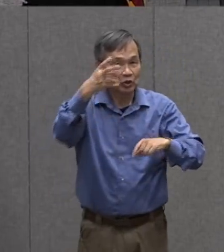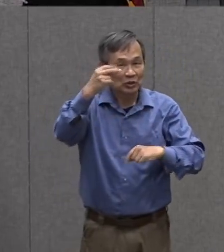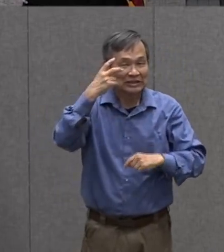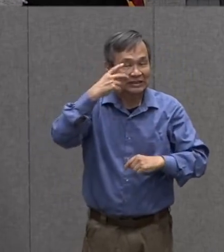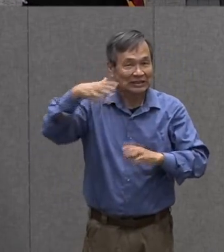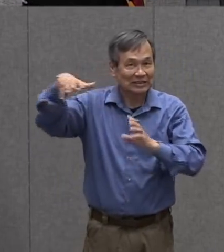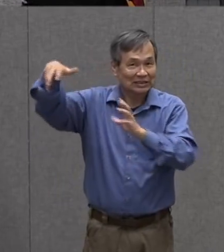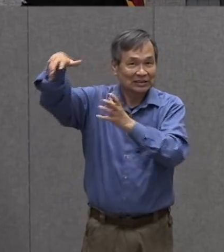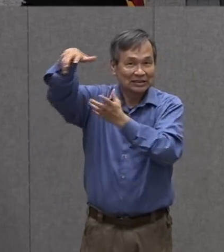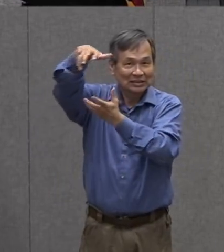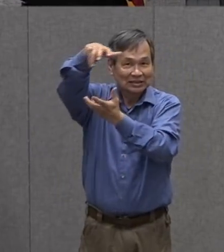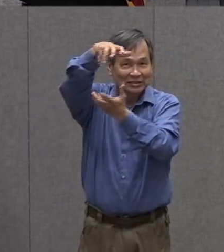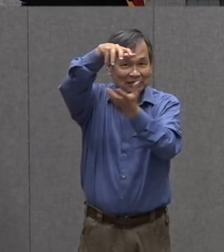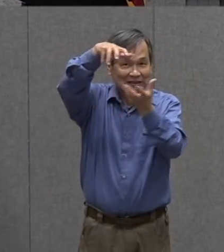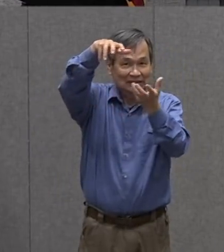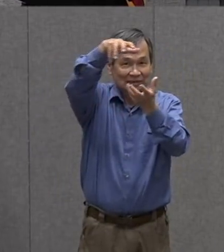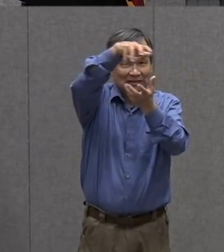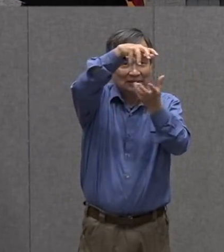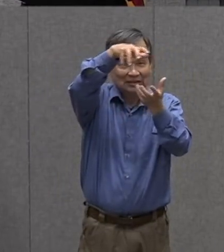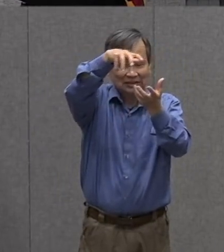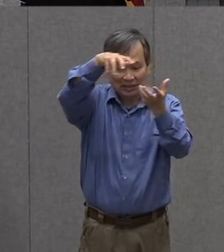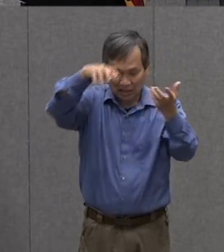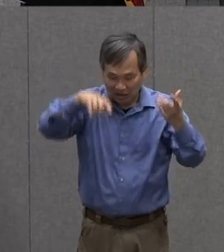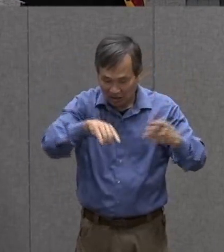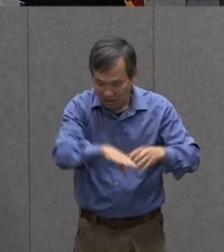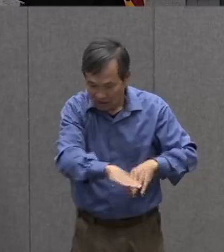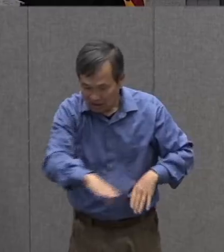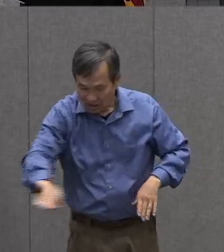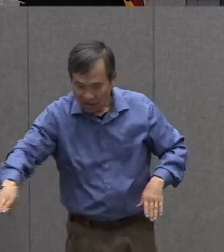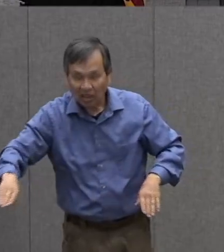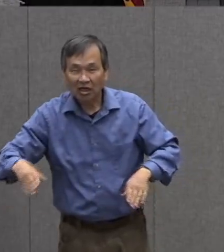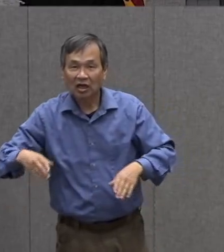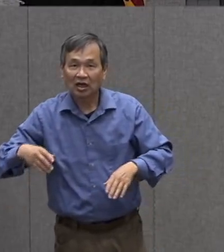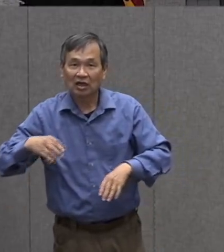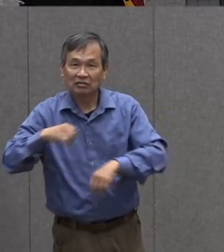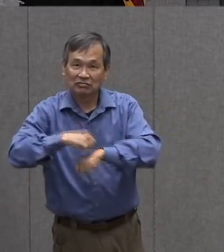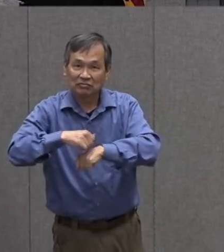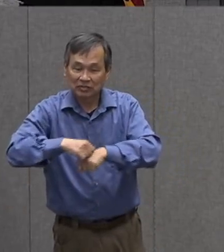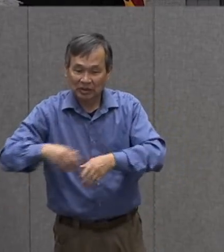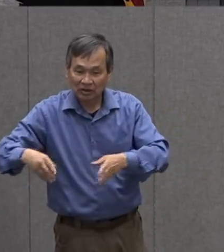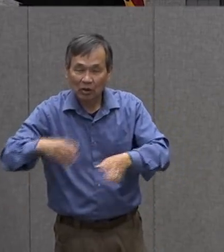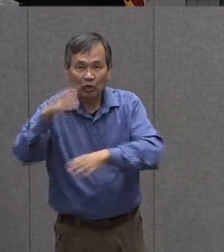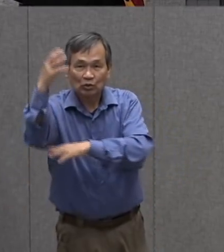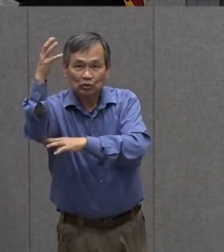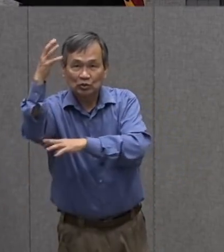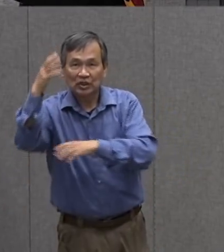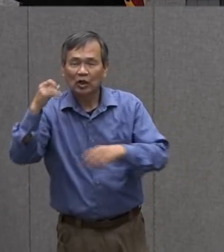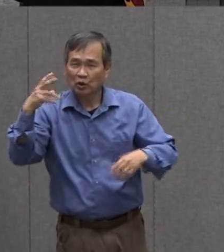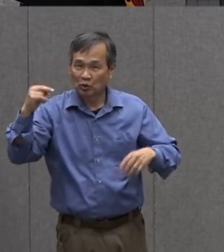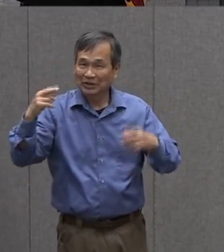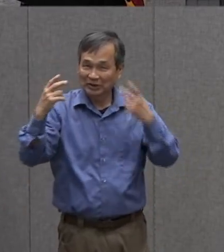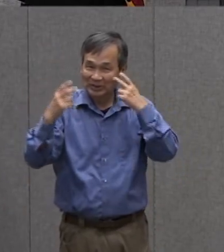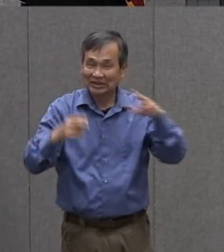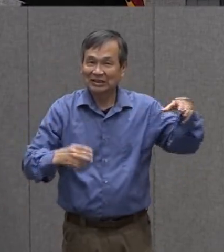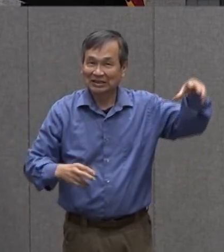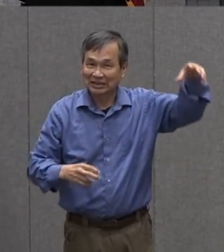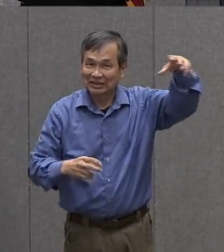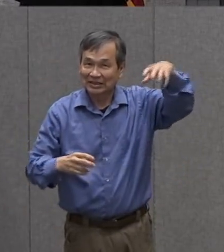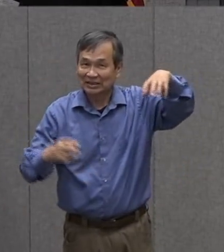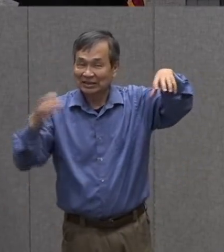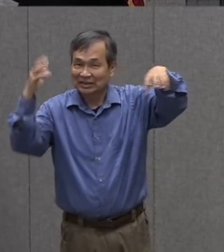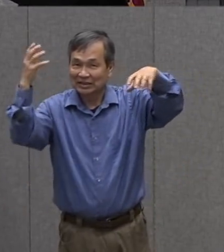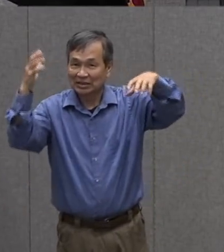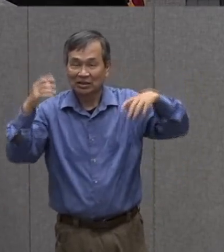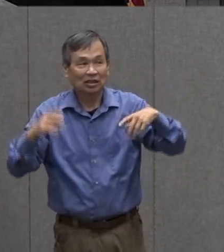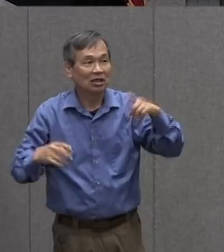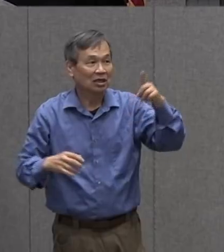by on your concrete outside or near your tree outside i